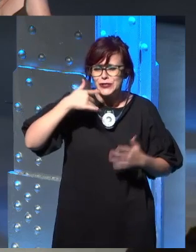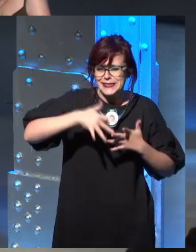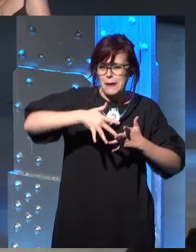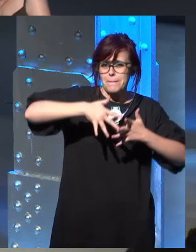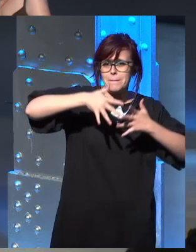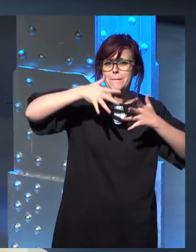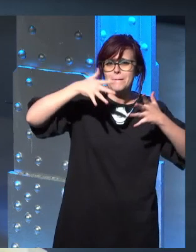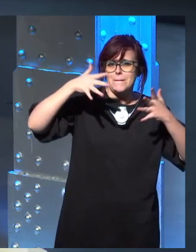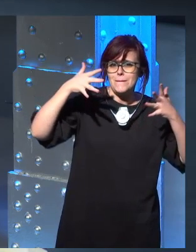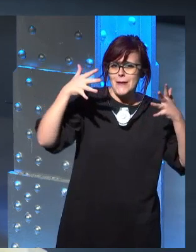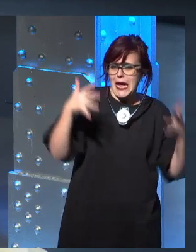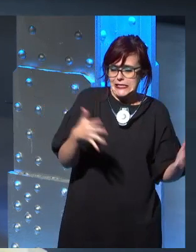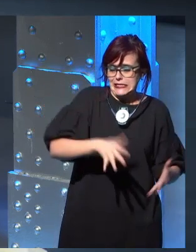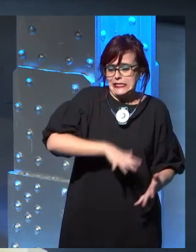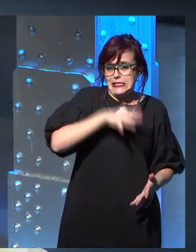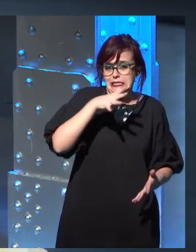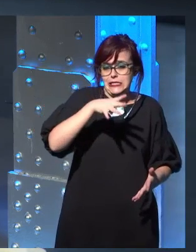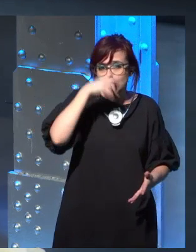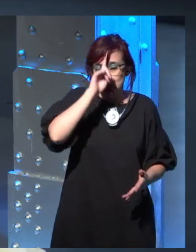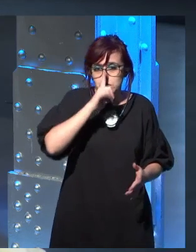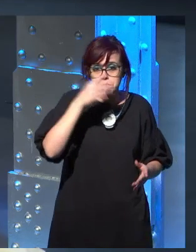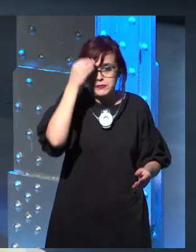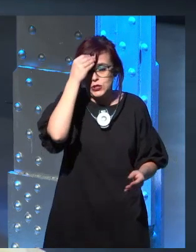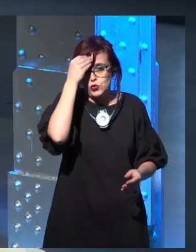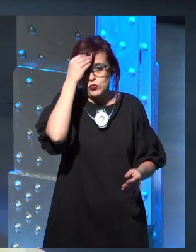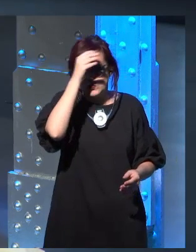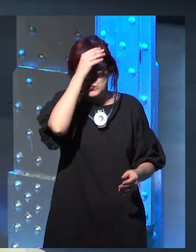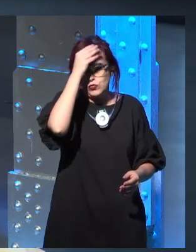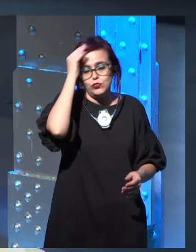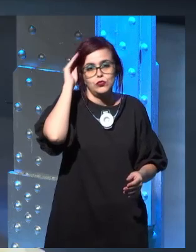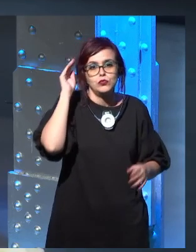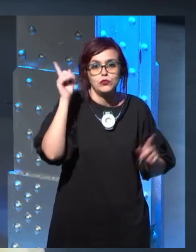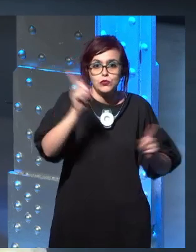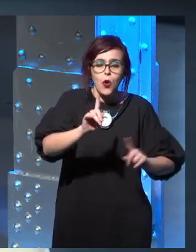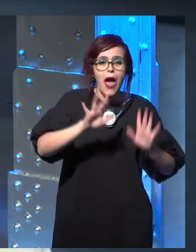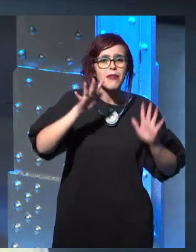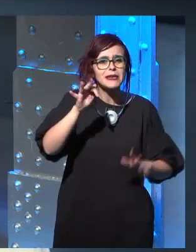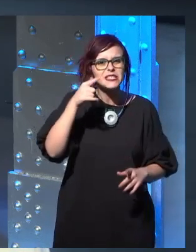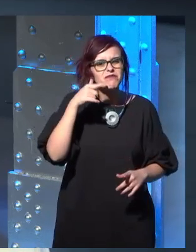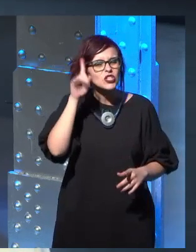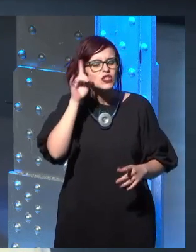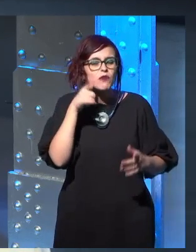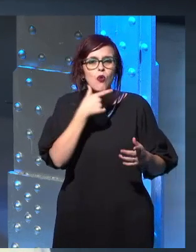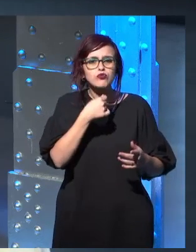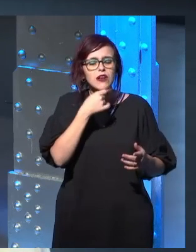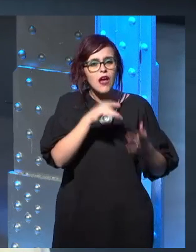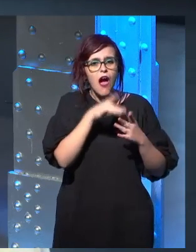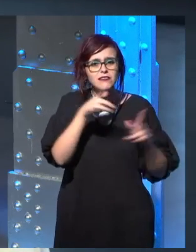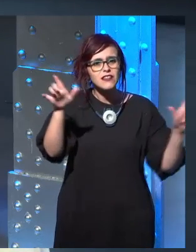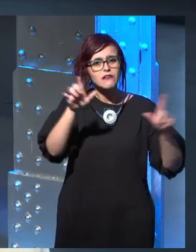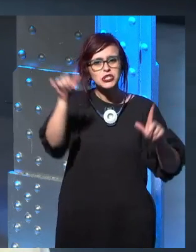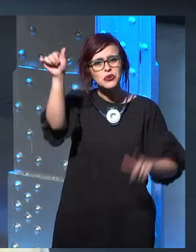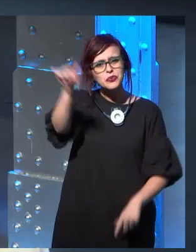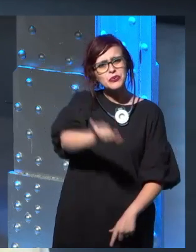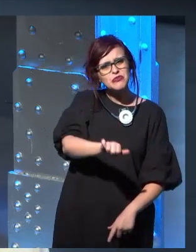I don't know, I don't know how I'd feel about seeing that one on screen. Uh, you don't think that a TV